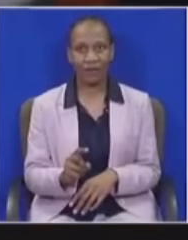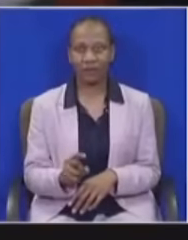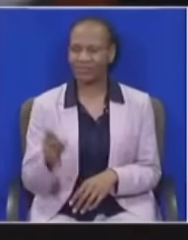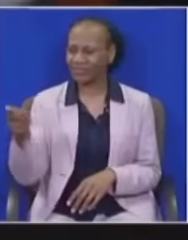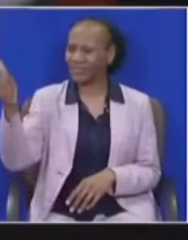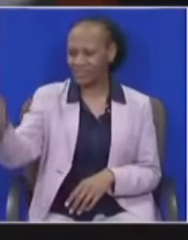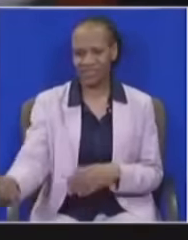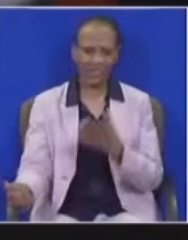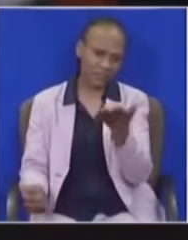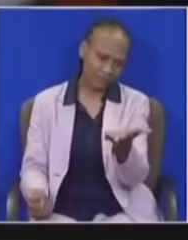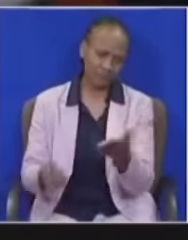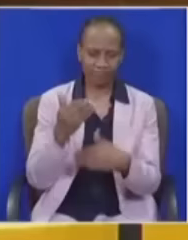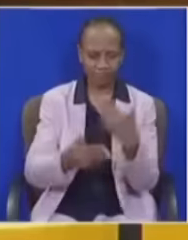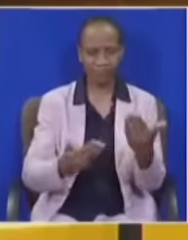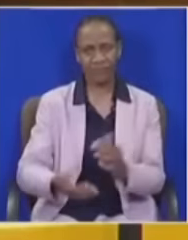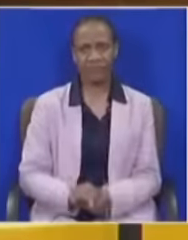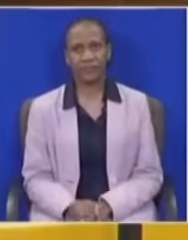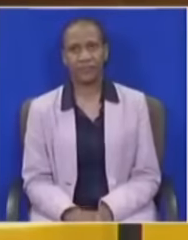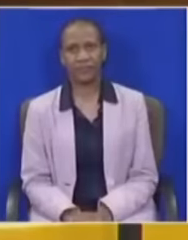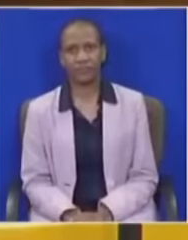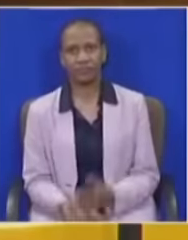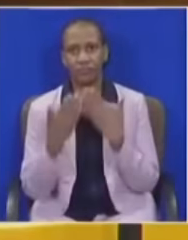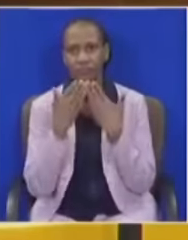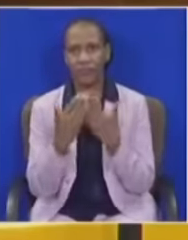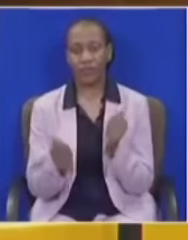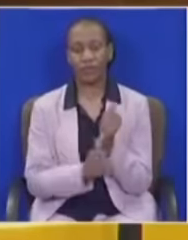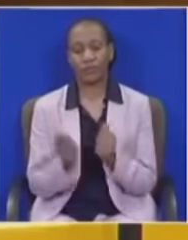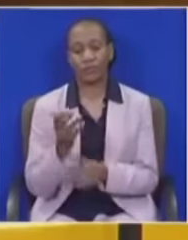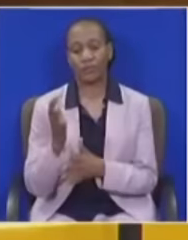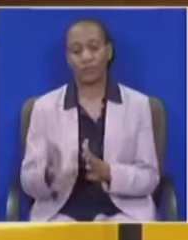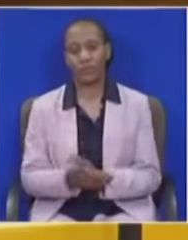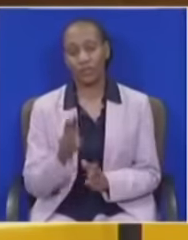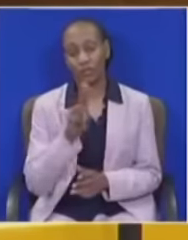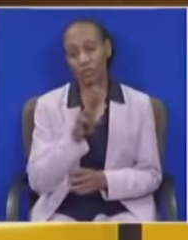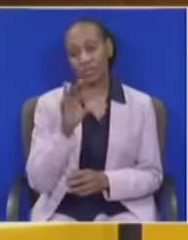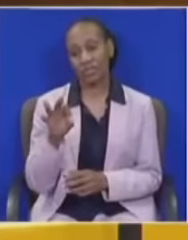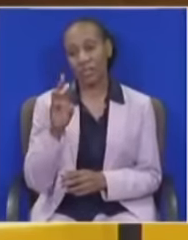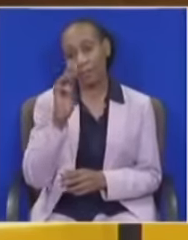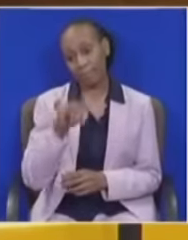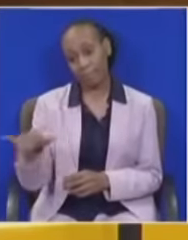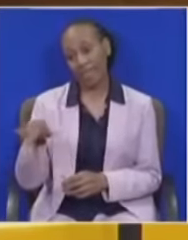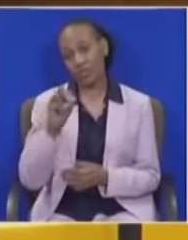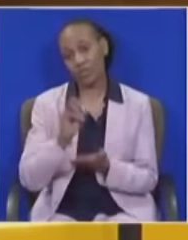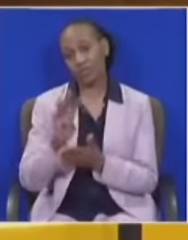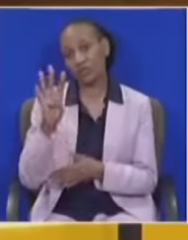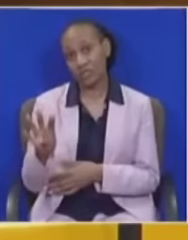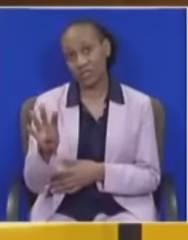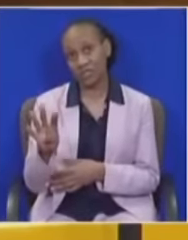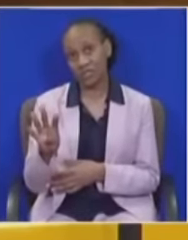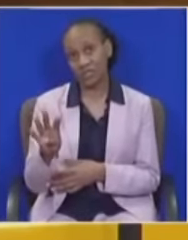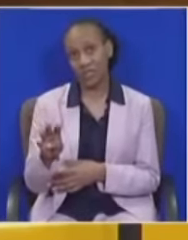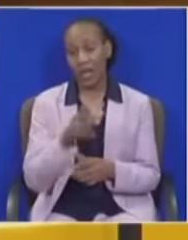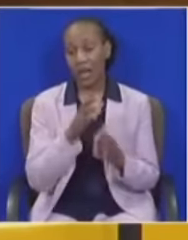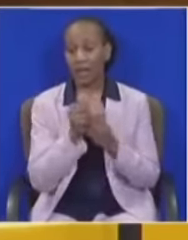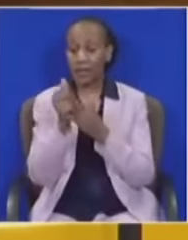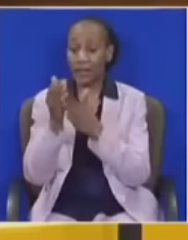Go ahead, Honorable Minister. Thank you very much, Deputy Speaker. On the 23rd of May, 2014, the then leader of